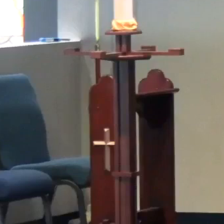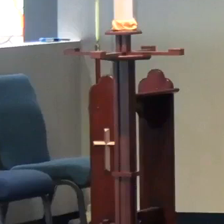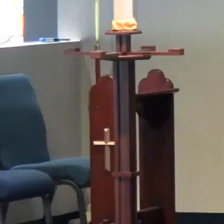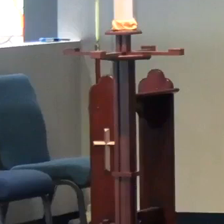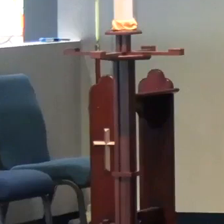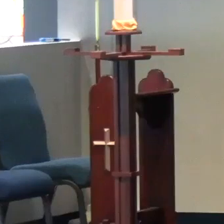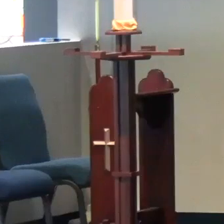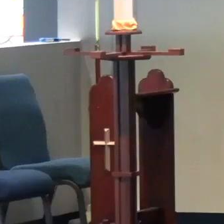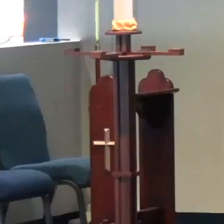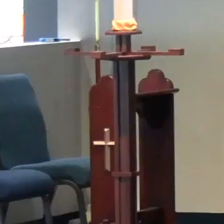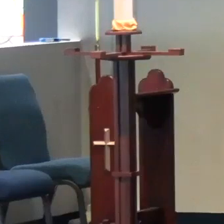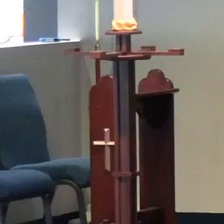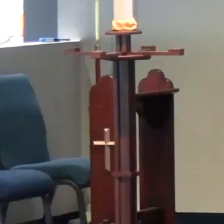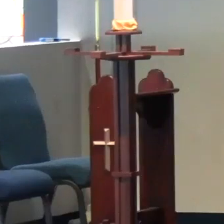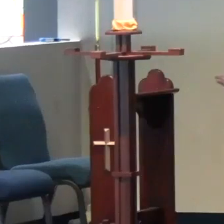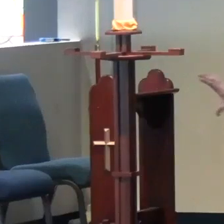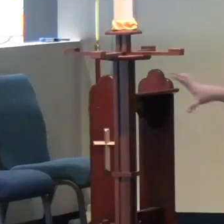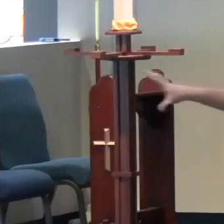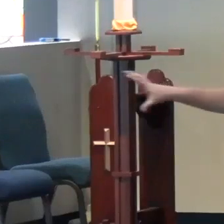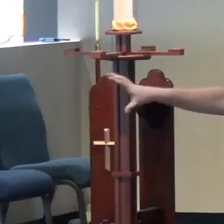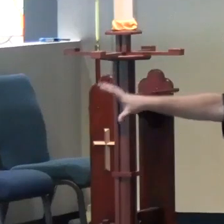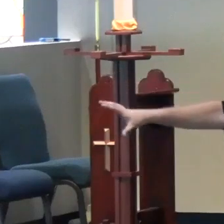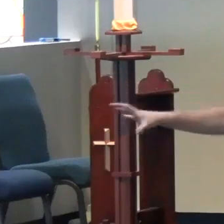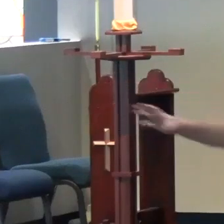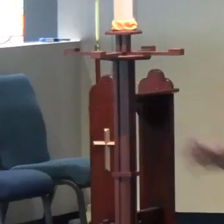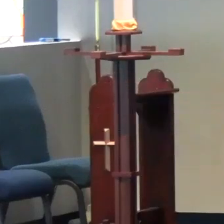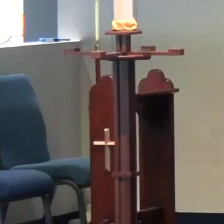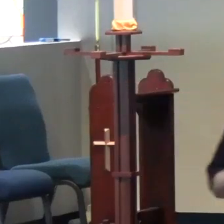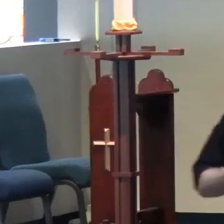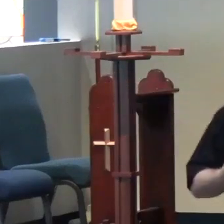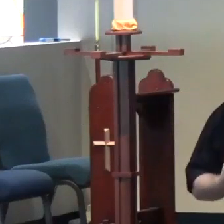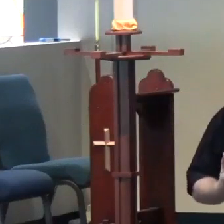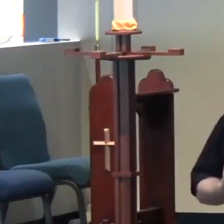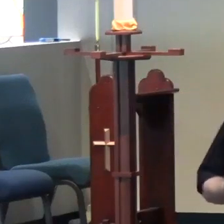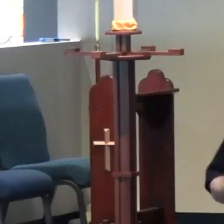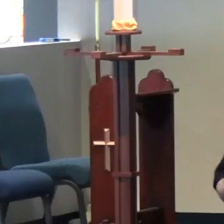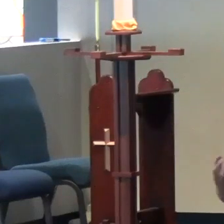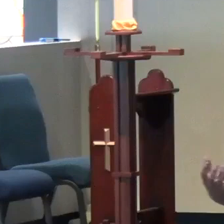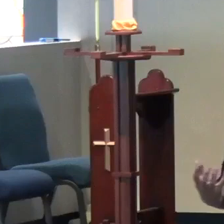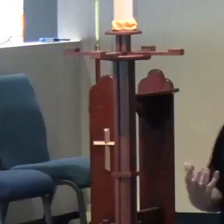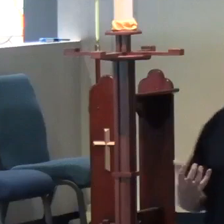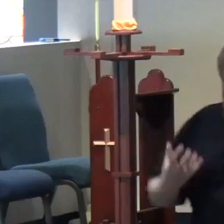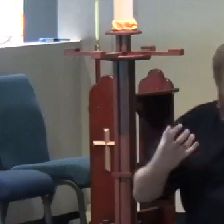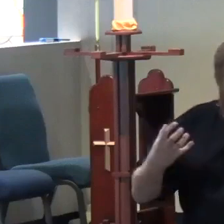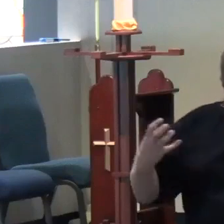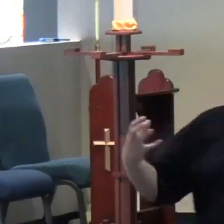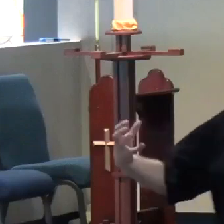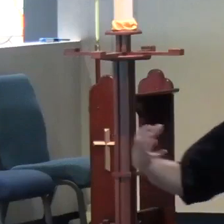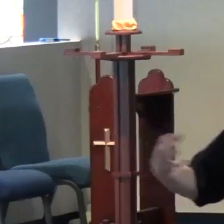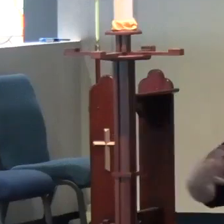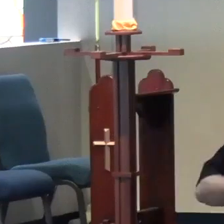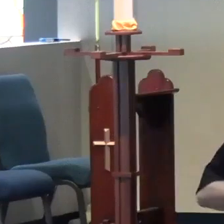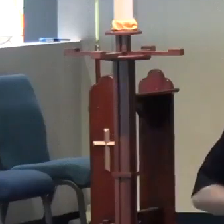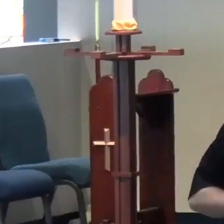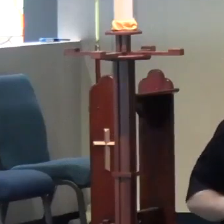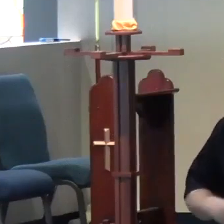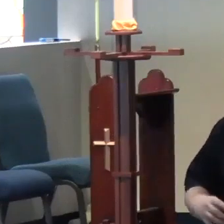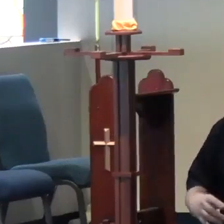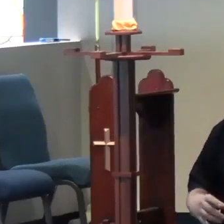So Jacob's mom sent him away. Now, when we read about places in the Bible, we don't always discern the distance.